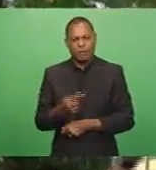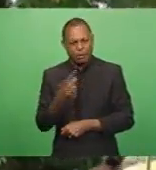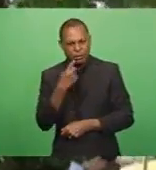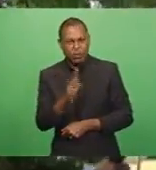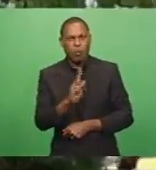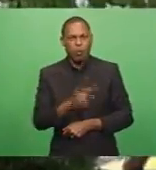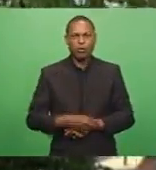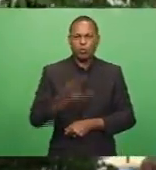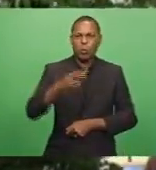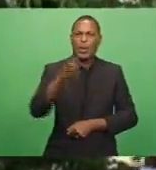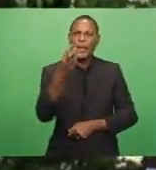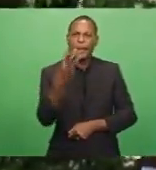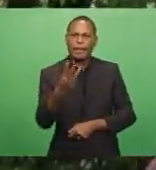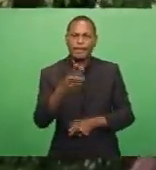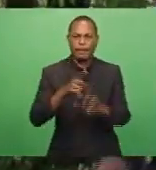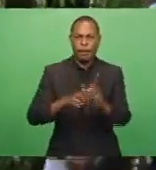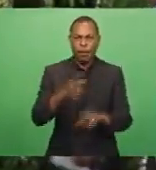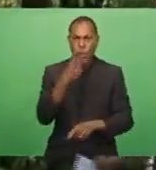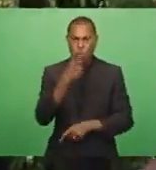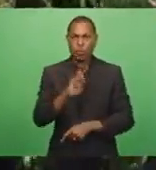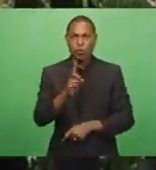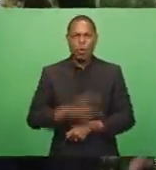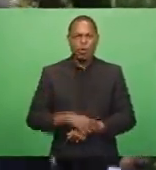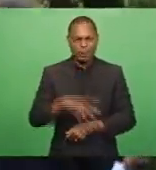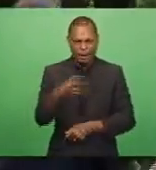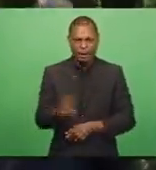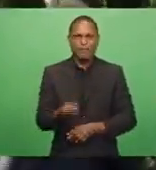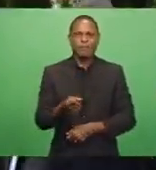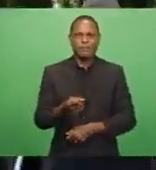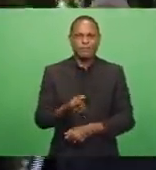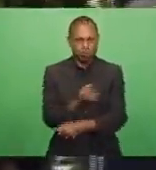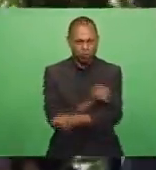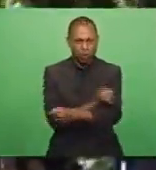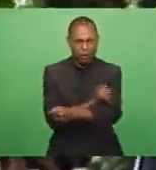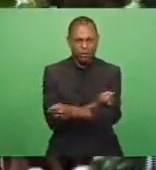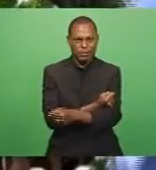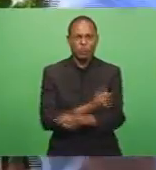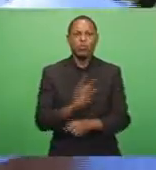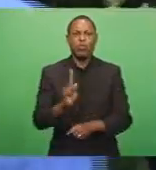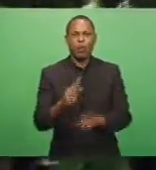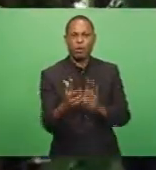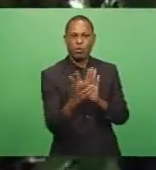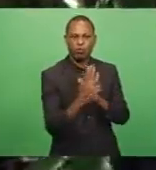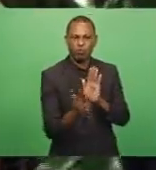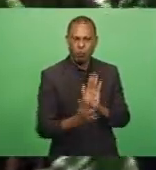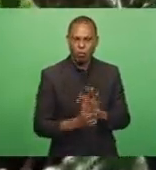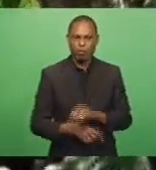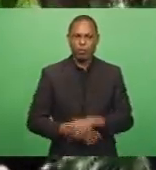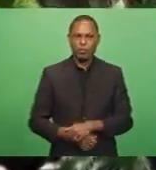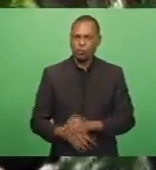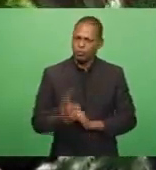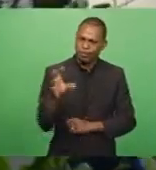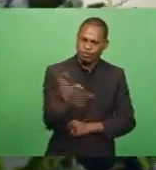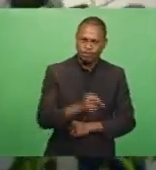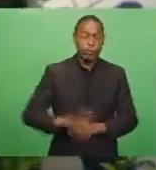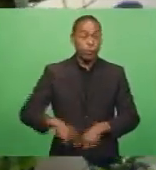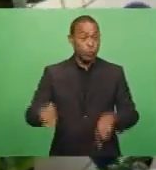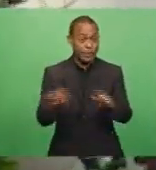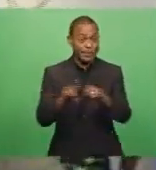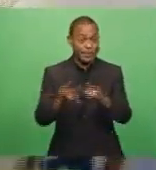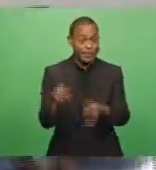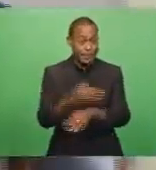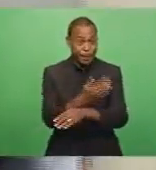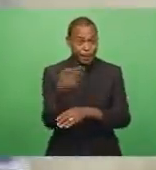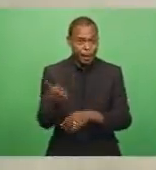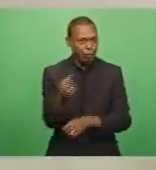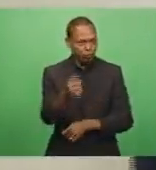-year-old of an offence under the Illicit Drugs and Control Act of 2005. On the same day, without any lawful